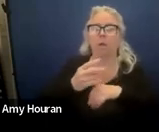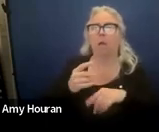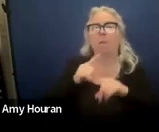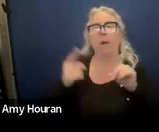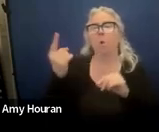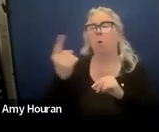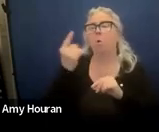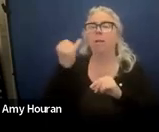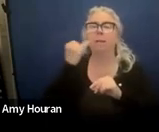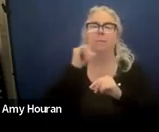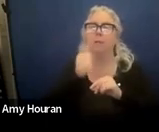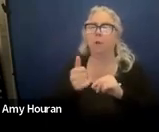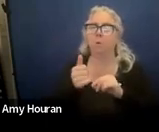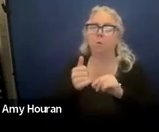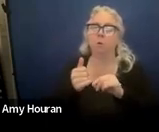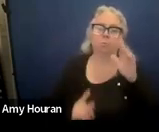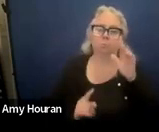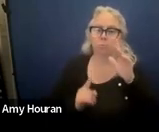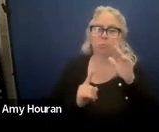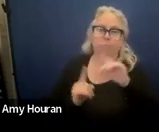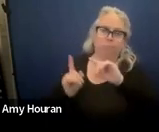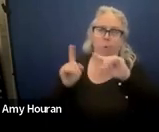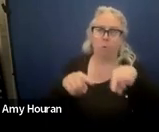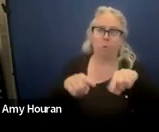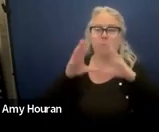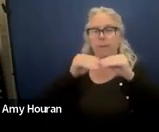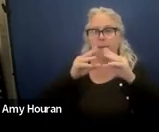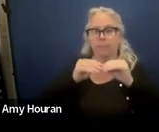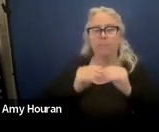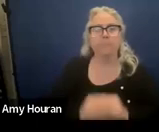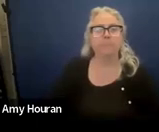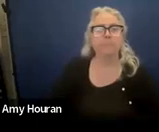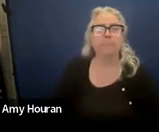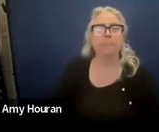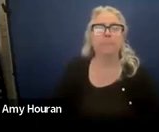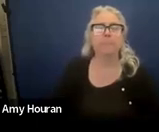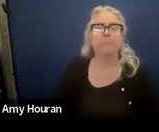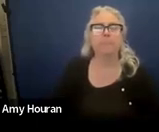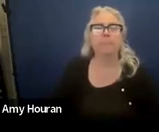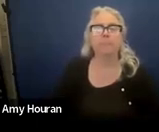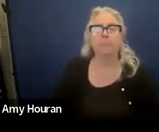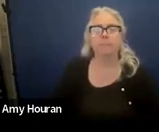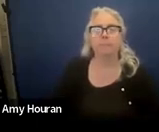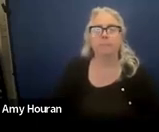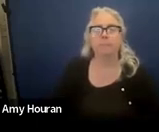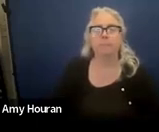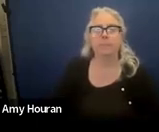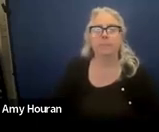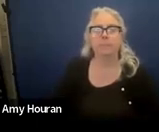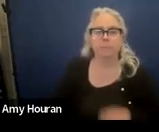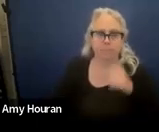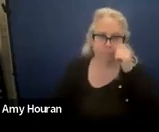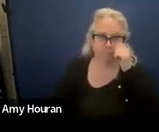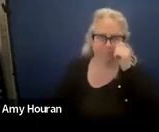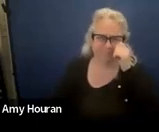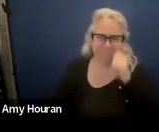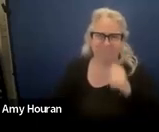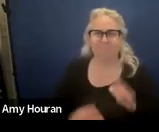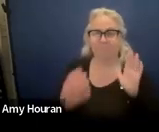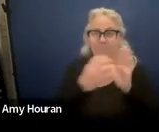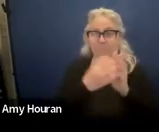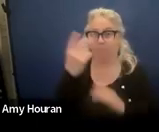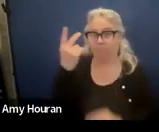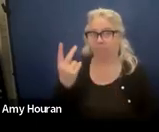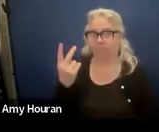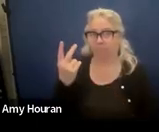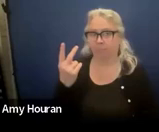all right so moving into section two so